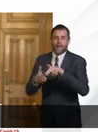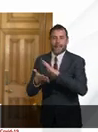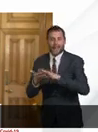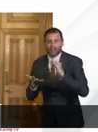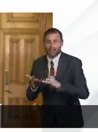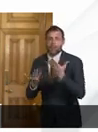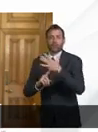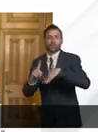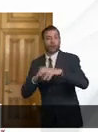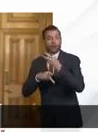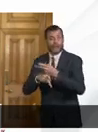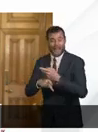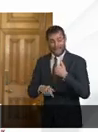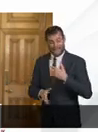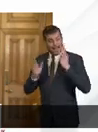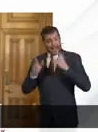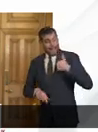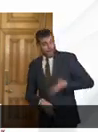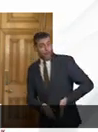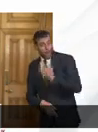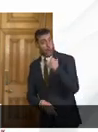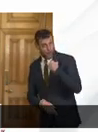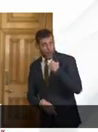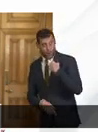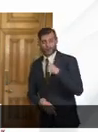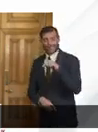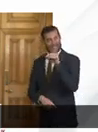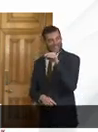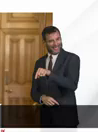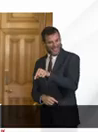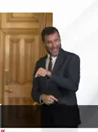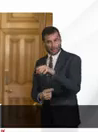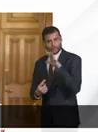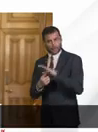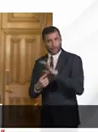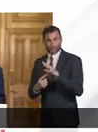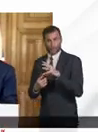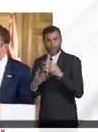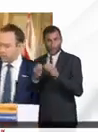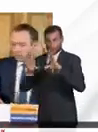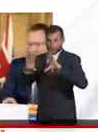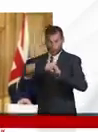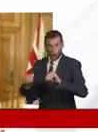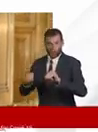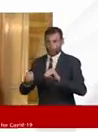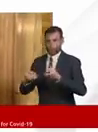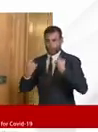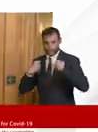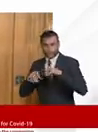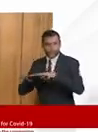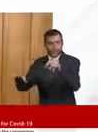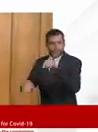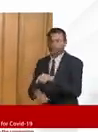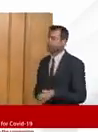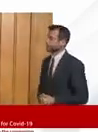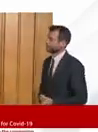because that work is vital in the effort to tackle coronavirus Jenny thank you and thank you